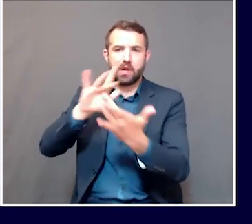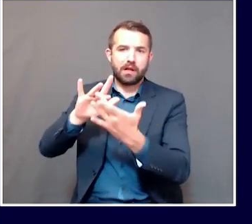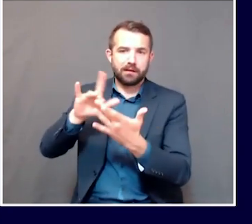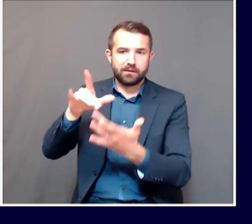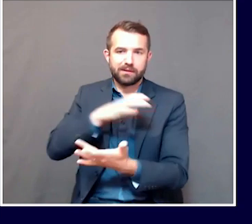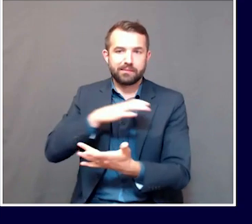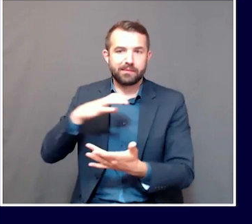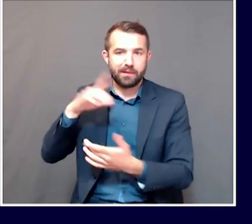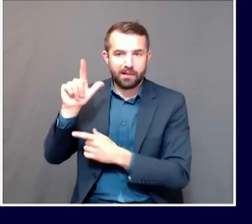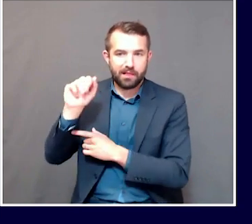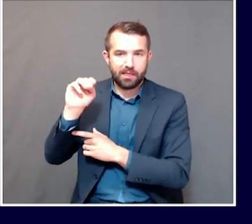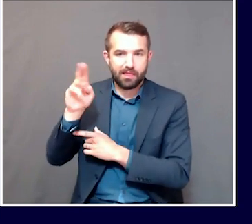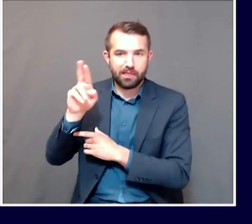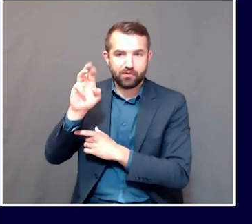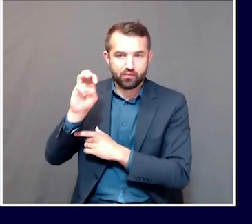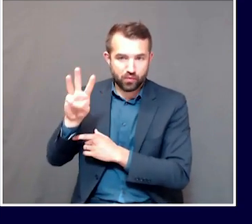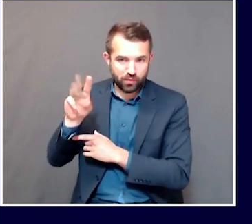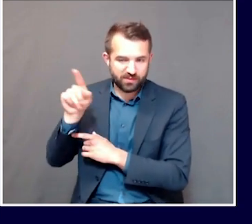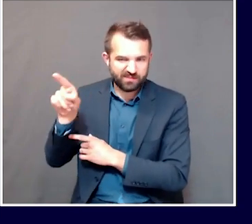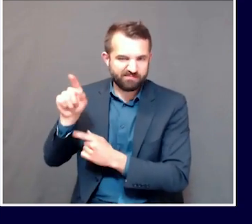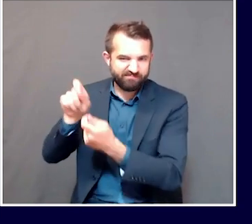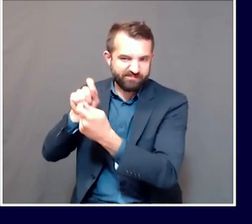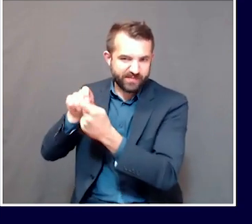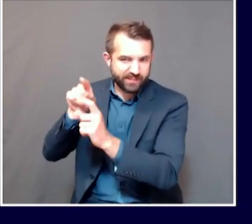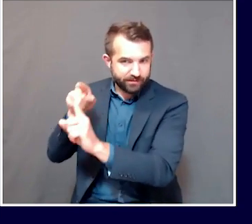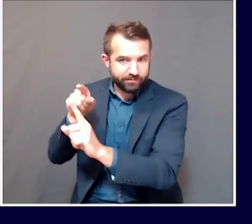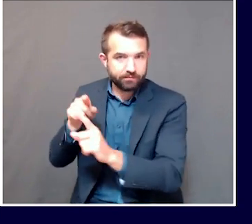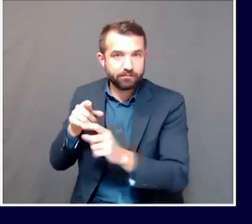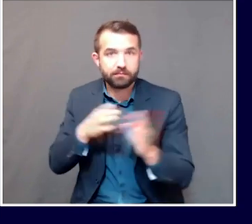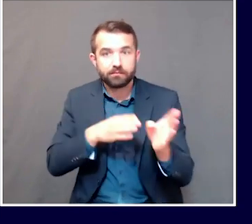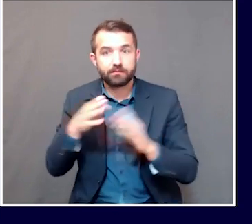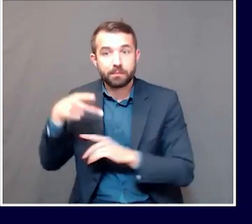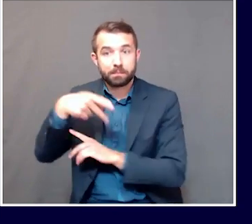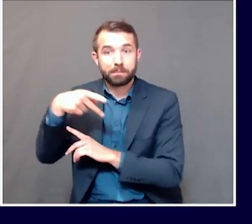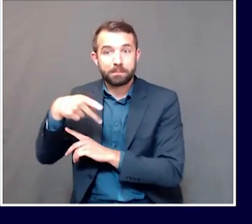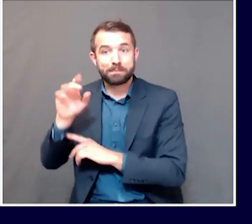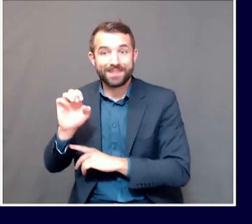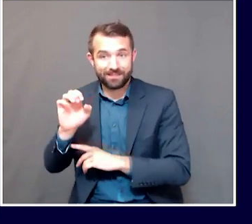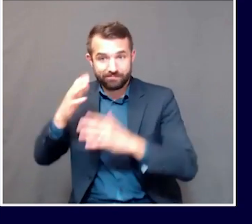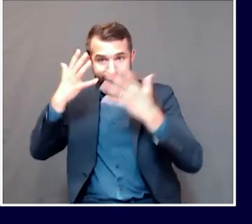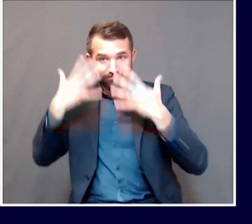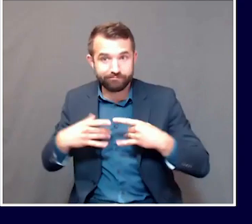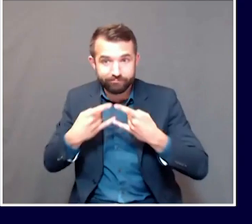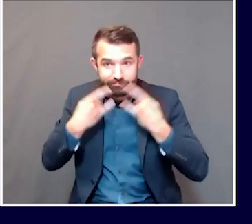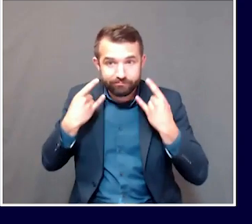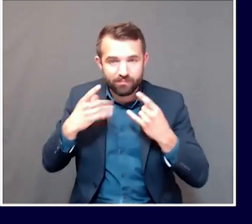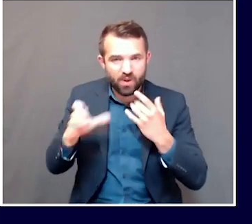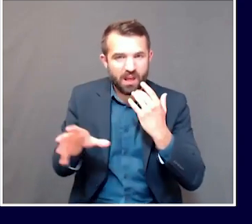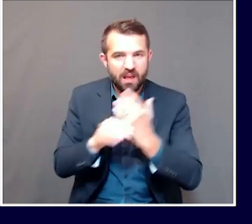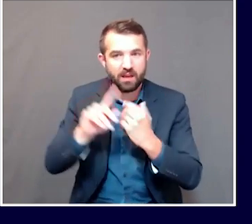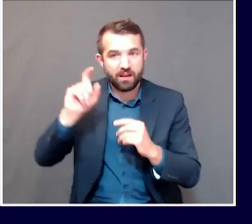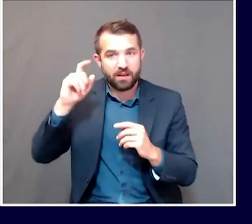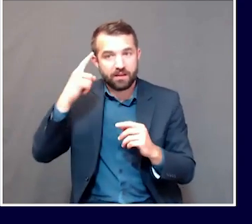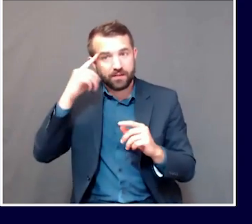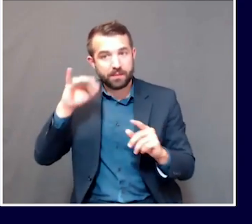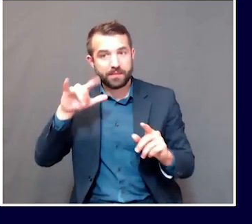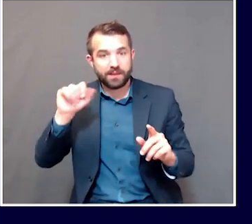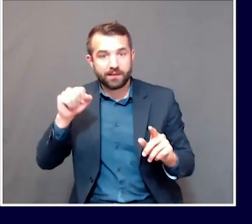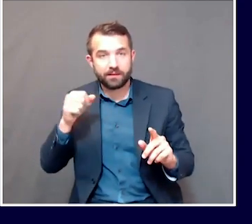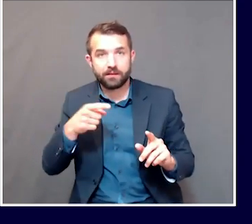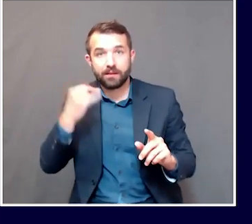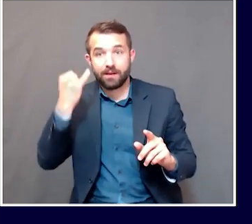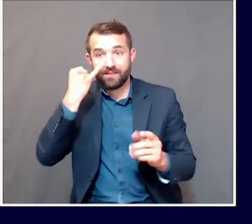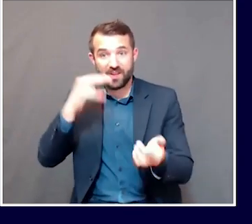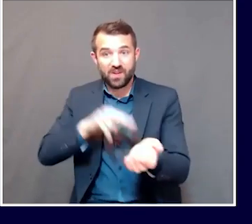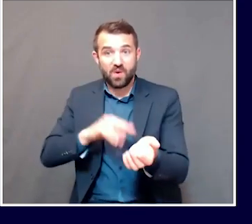With respect to PPE on top of what Governor Mills noted, any nursing home that feels that their stocks of PPE